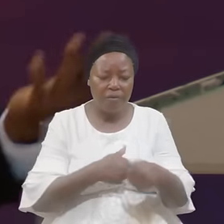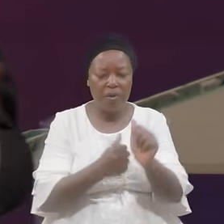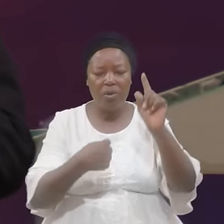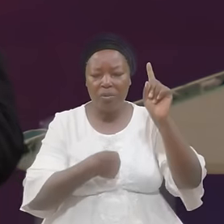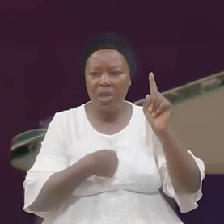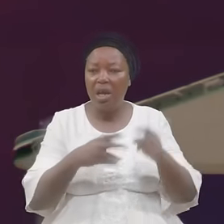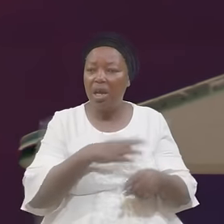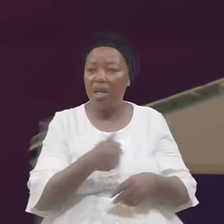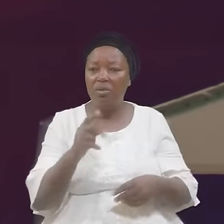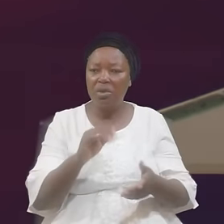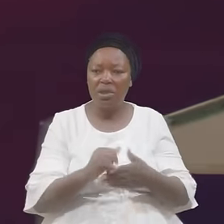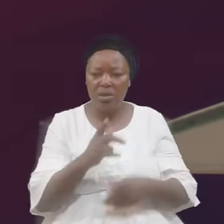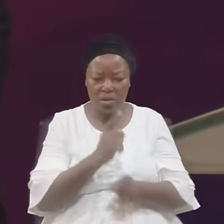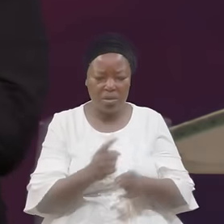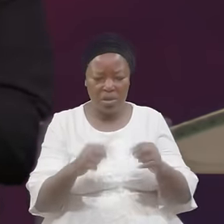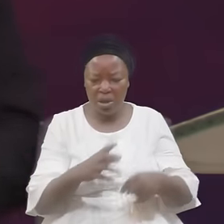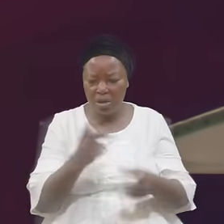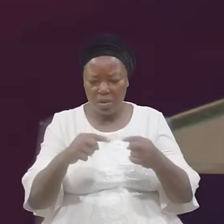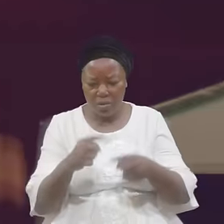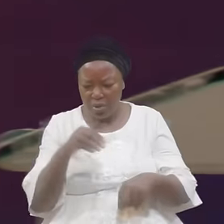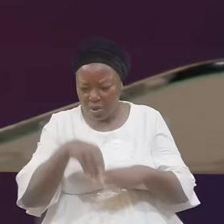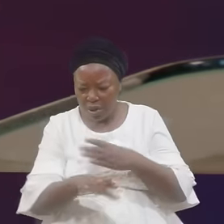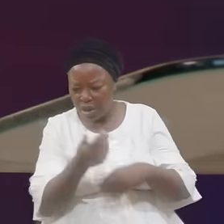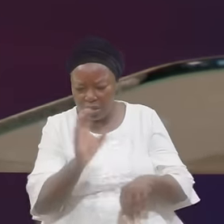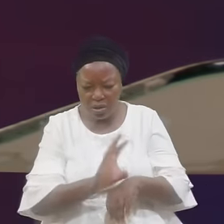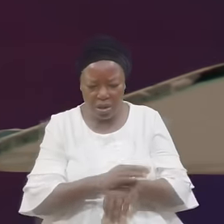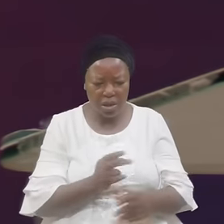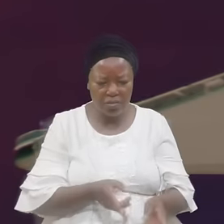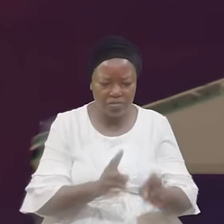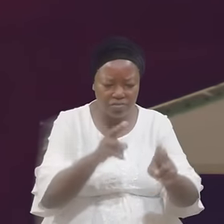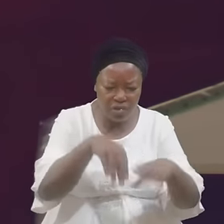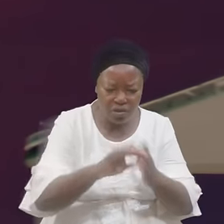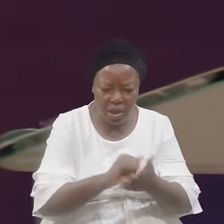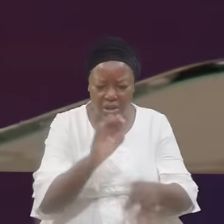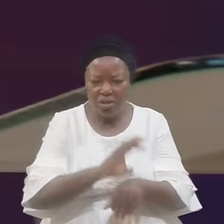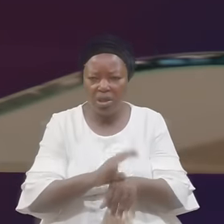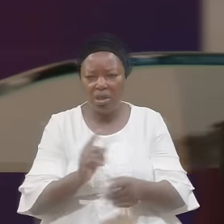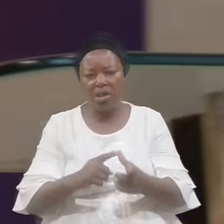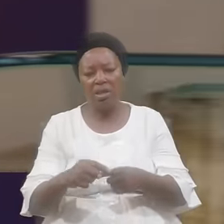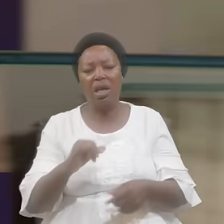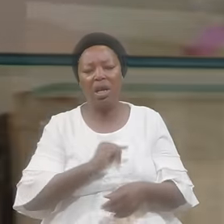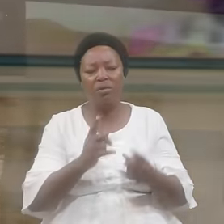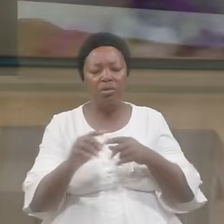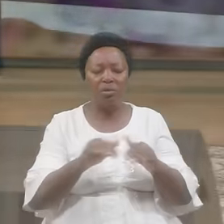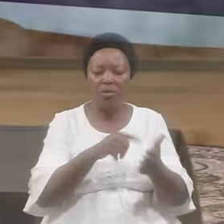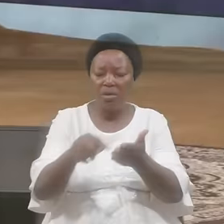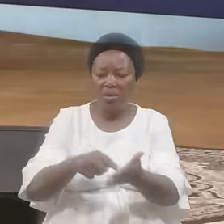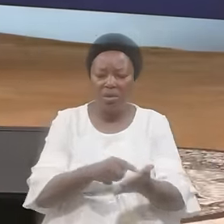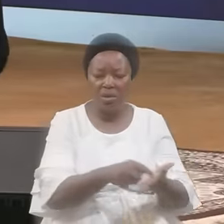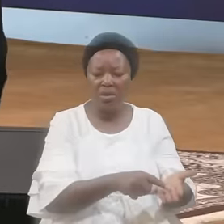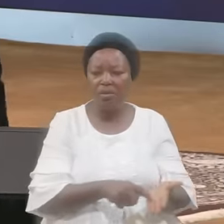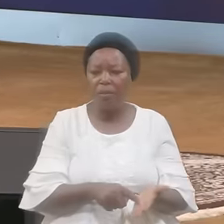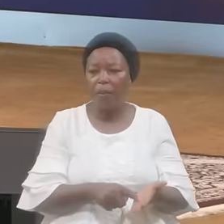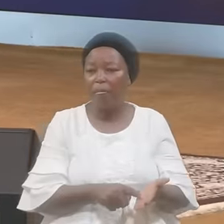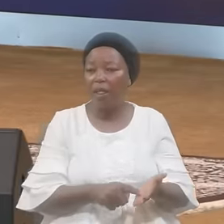anyone You know Just see The church Is there And then He rushes And he says I want to do This I want to do This